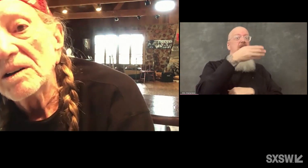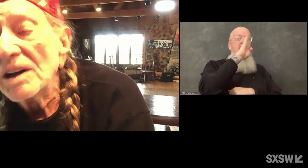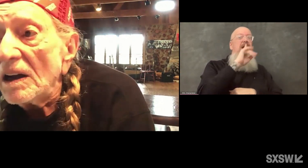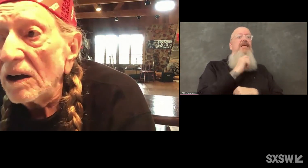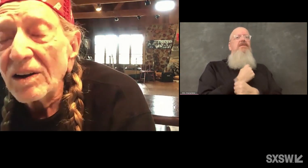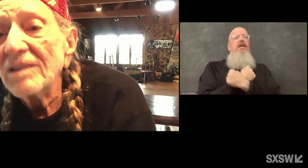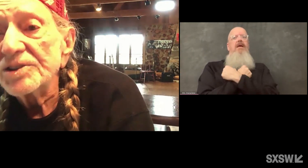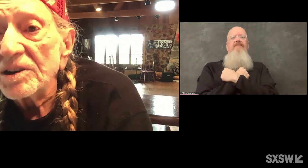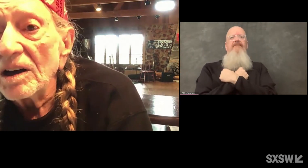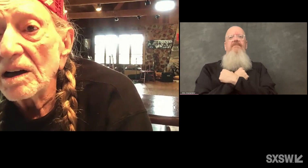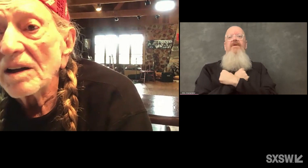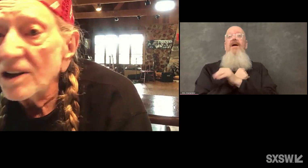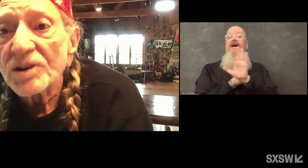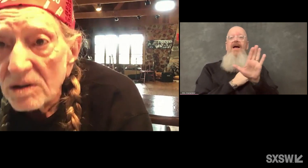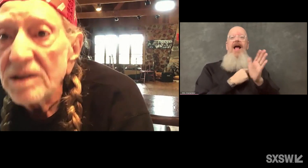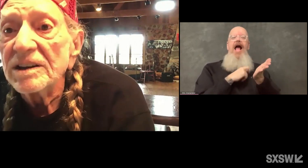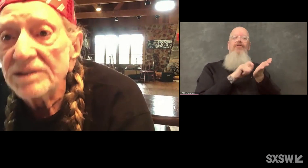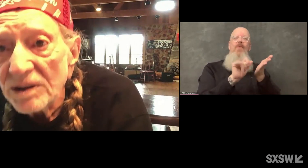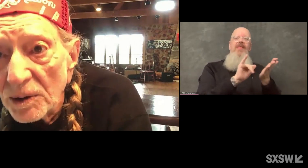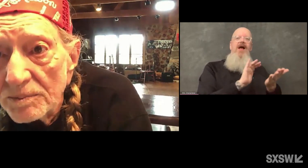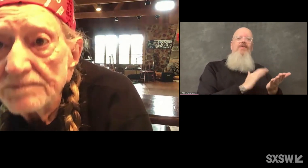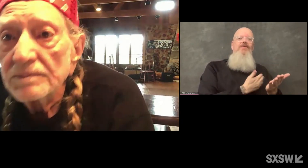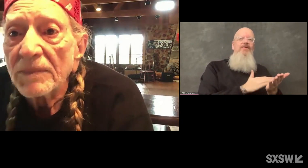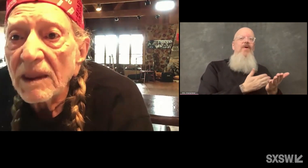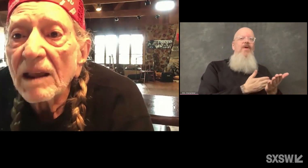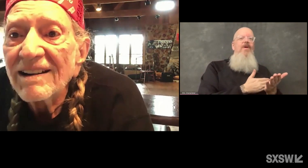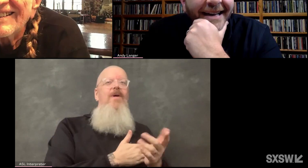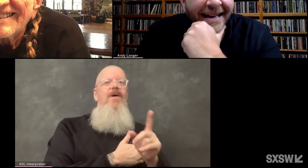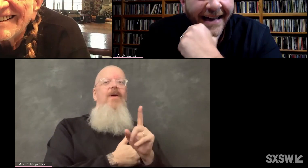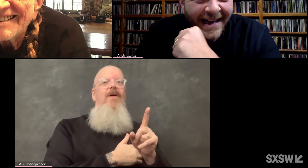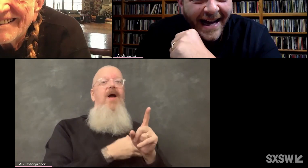God is love, the love is God, that's all you need to know.